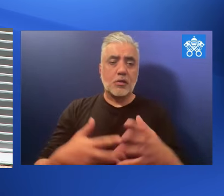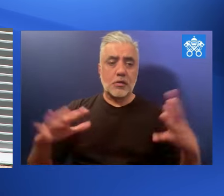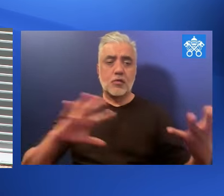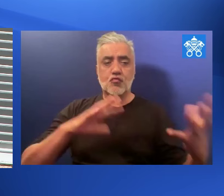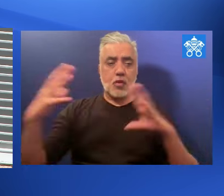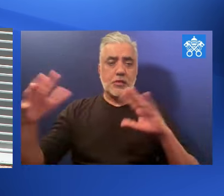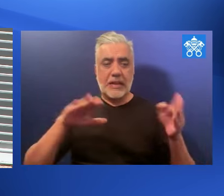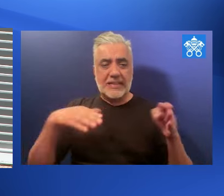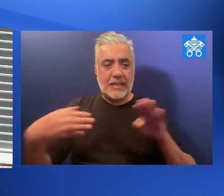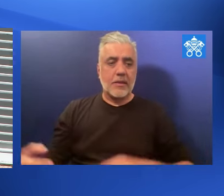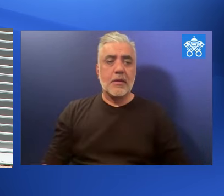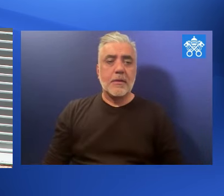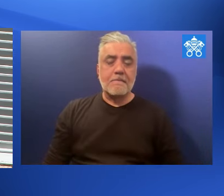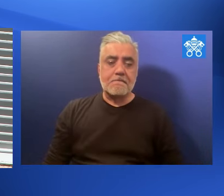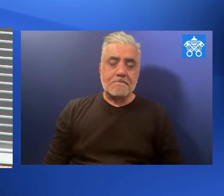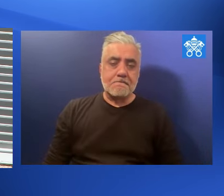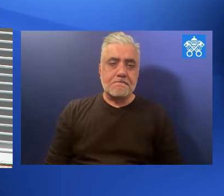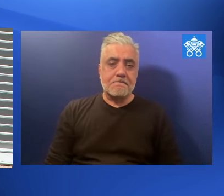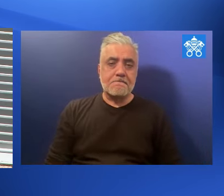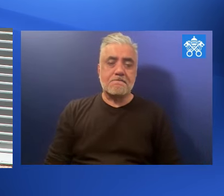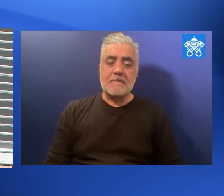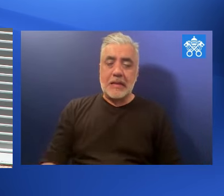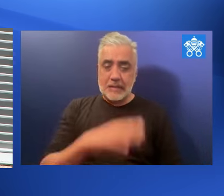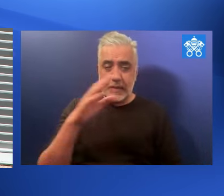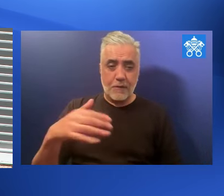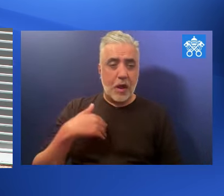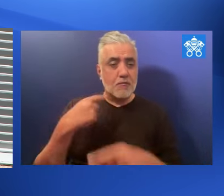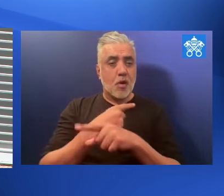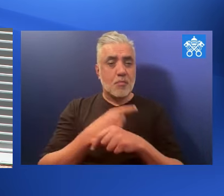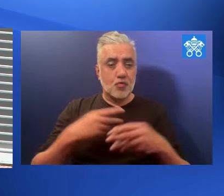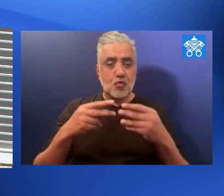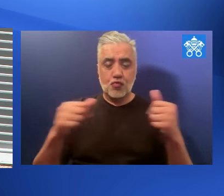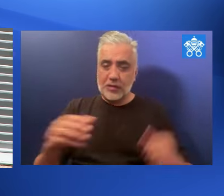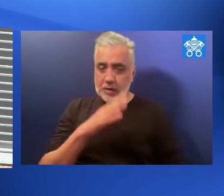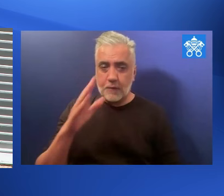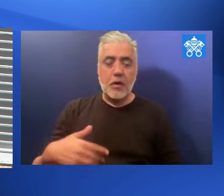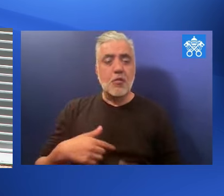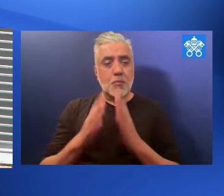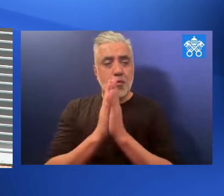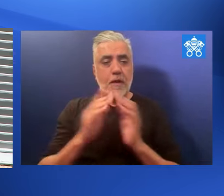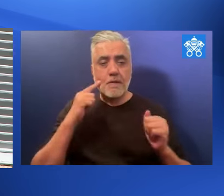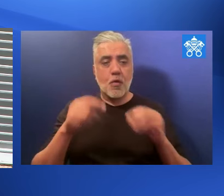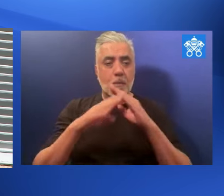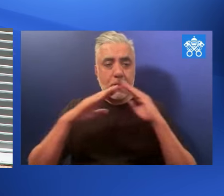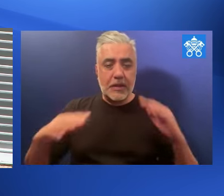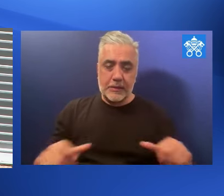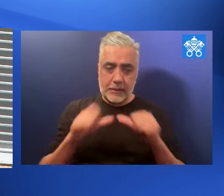destruction and death. It will never bring a proper solution.